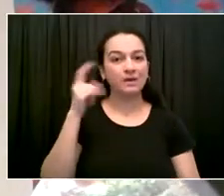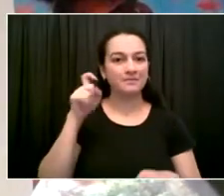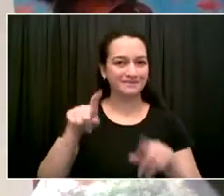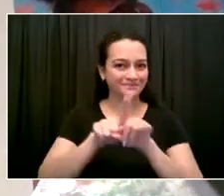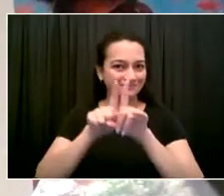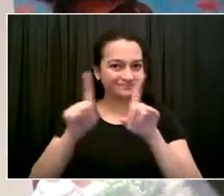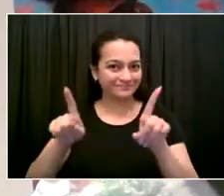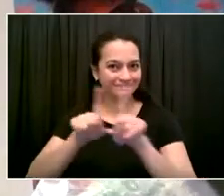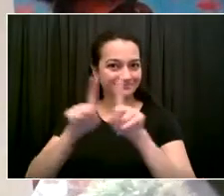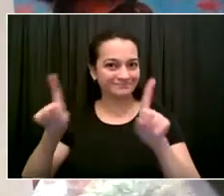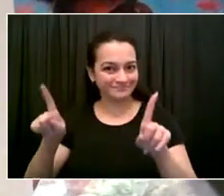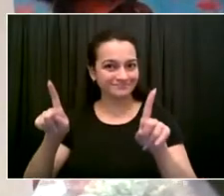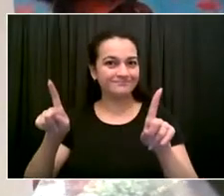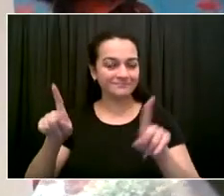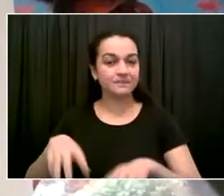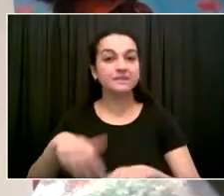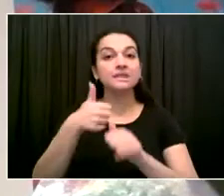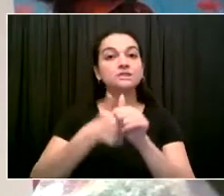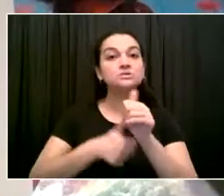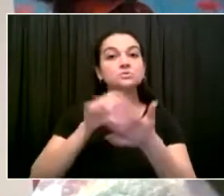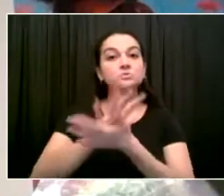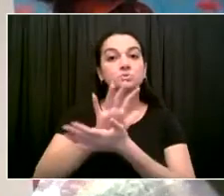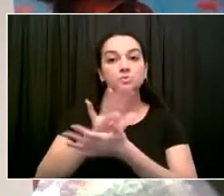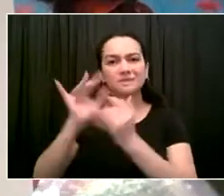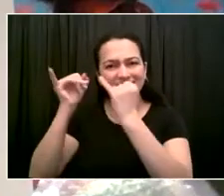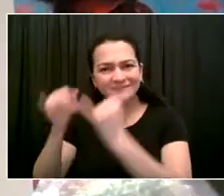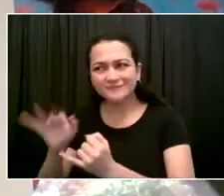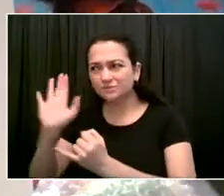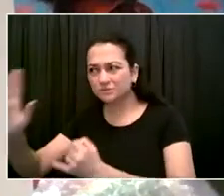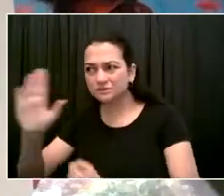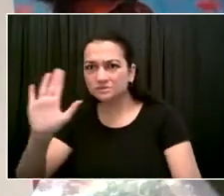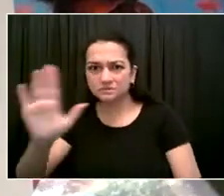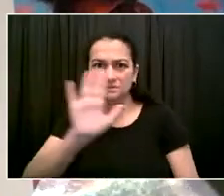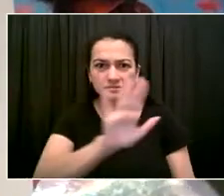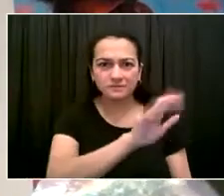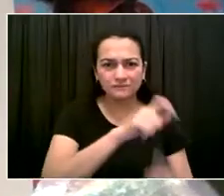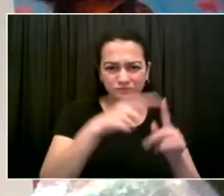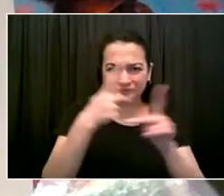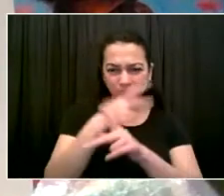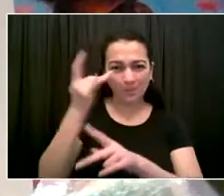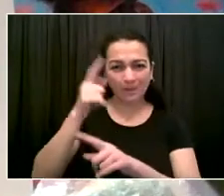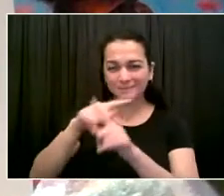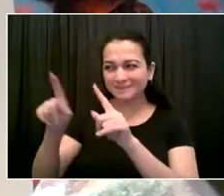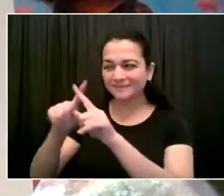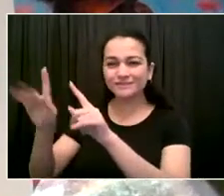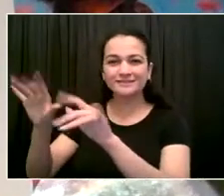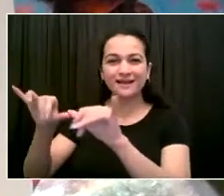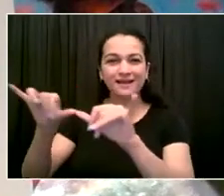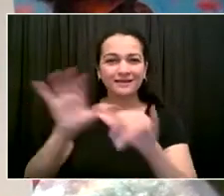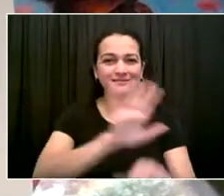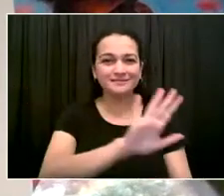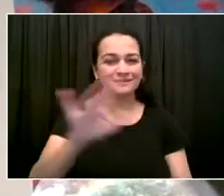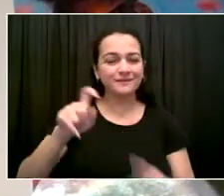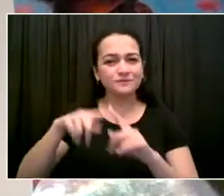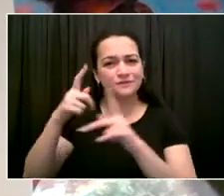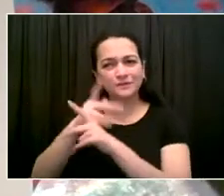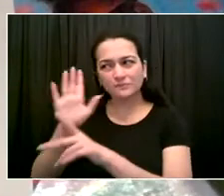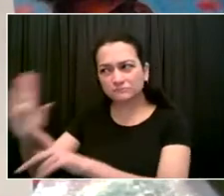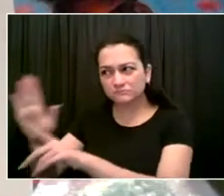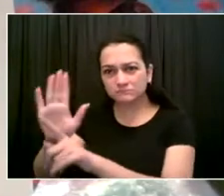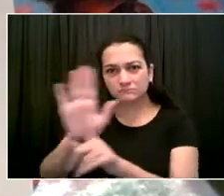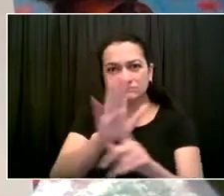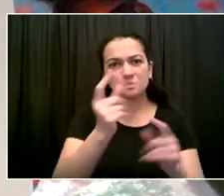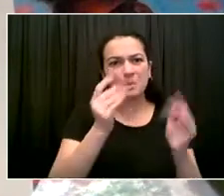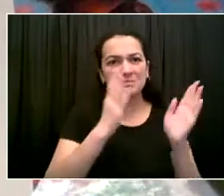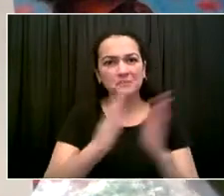so that we can do what we know, which is most important at this moment, and that is to get all of our students back, get them in school, and get them in school safely.